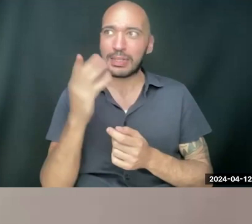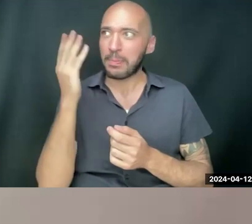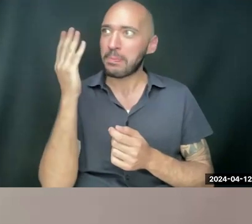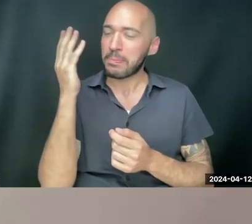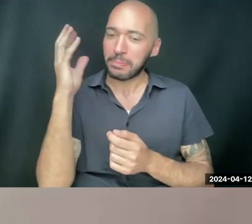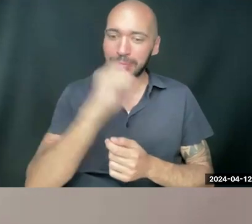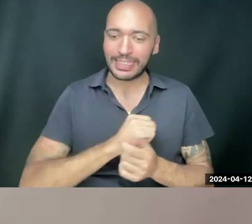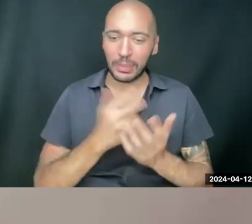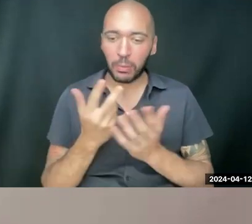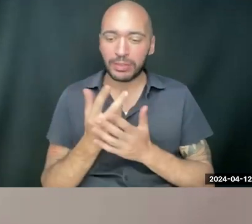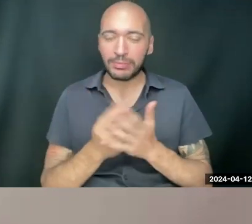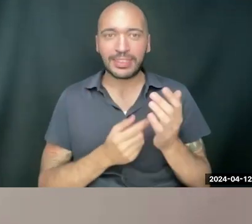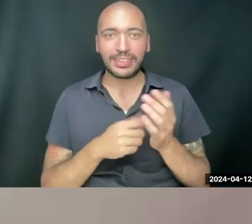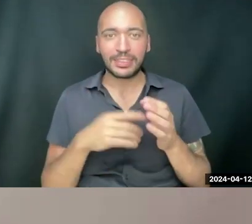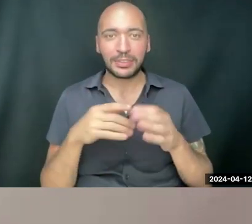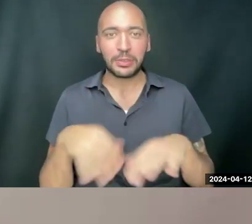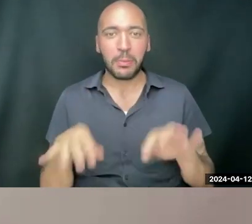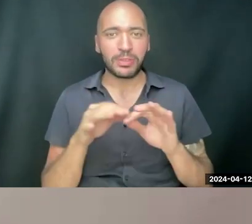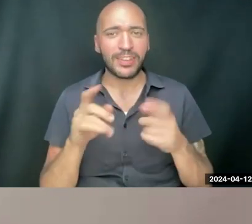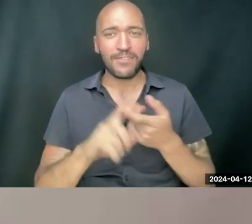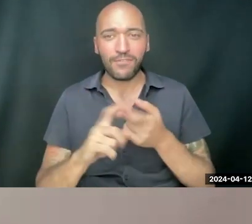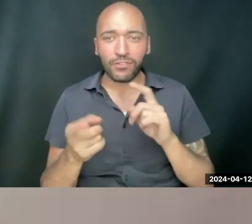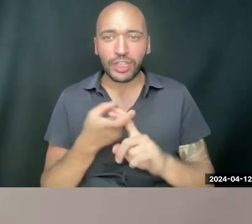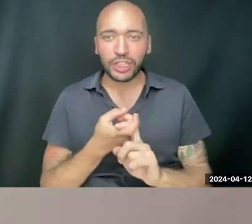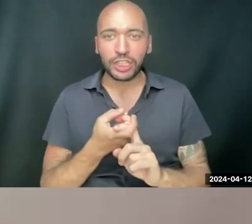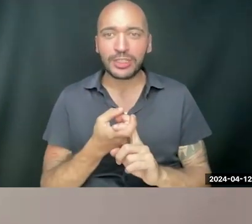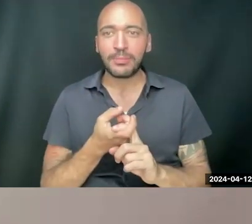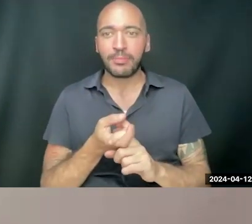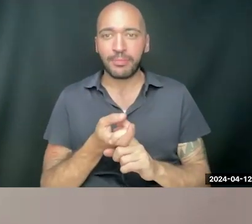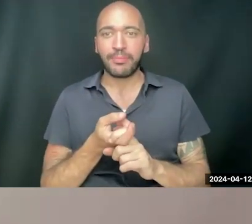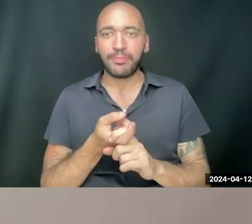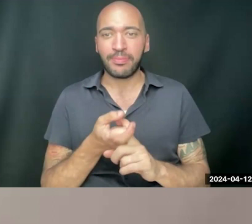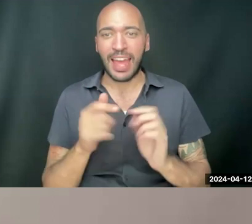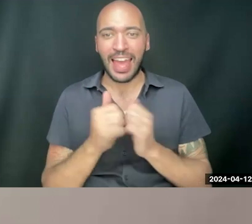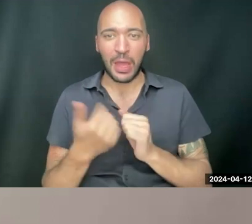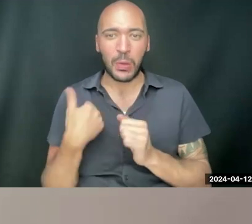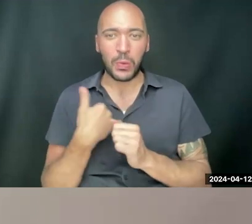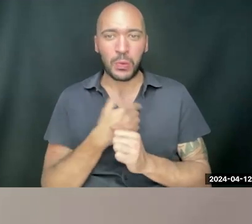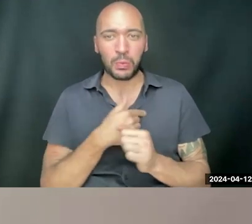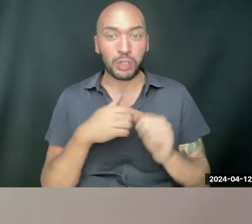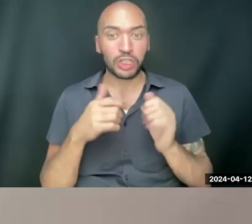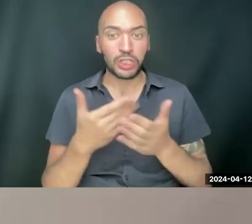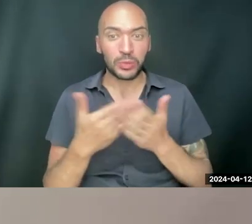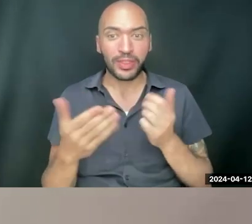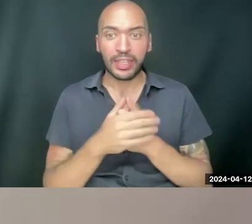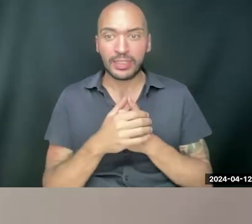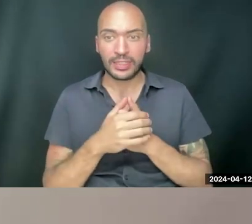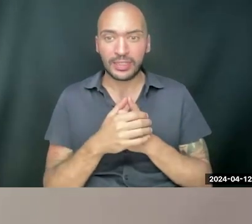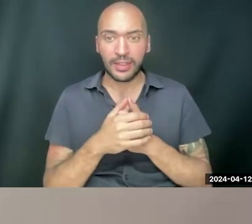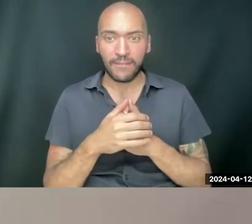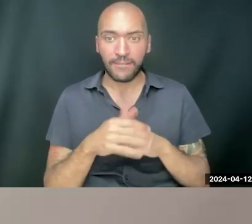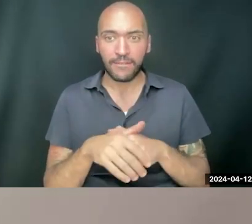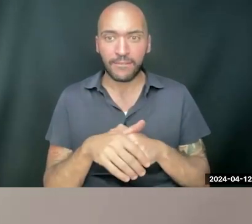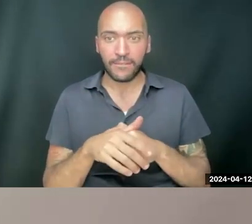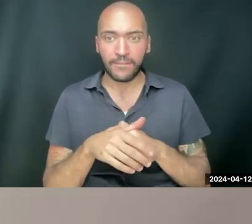is kind of the importance of friendship in how we do things. We are...